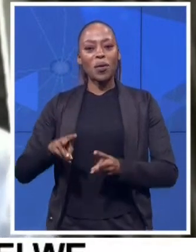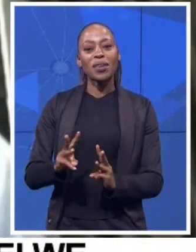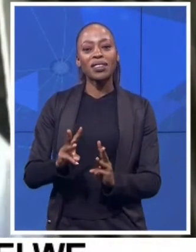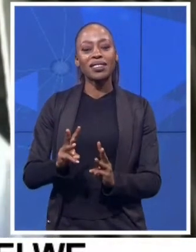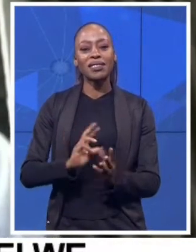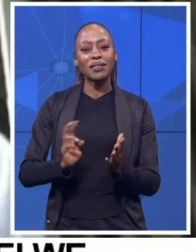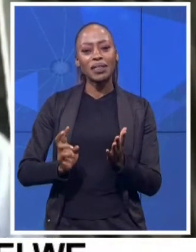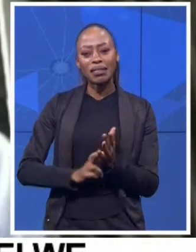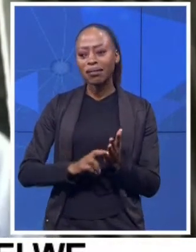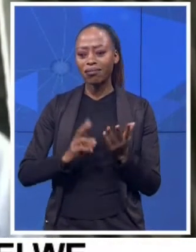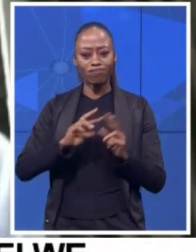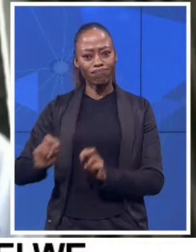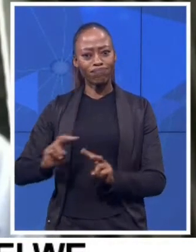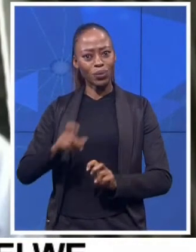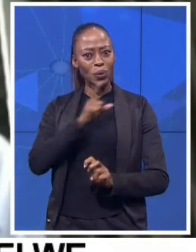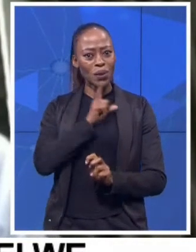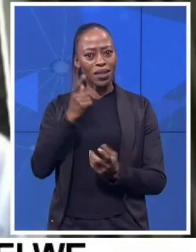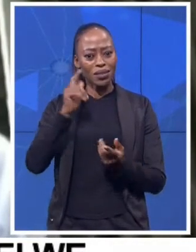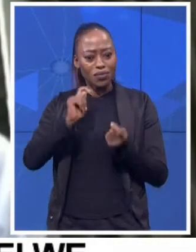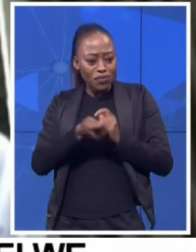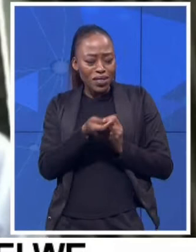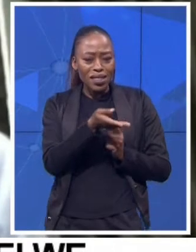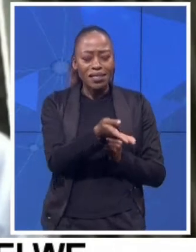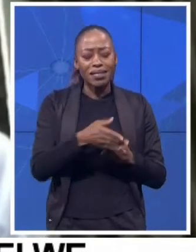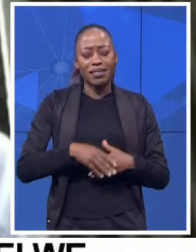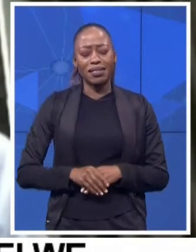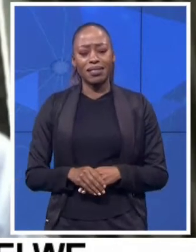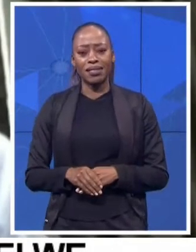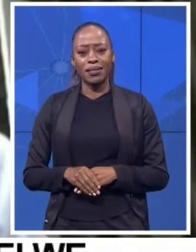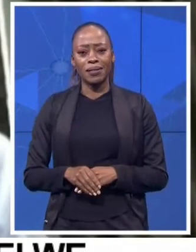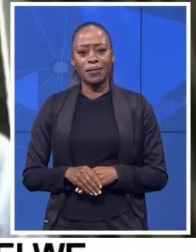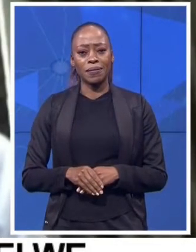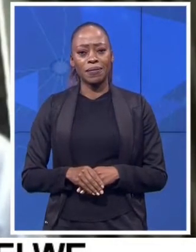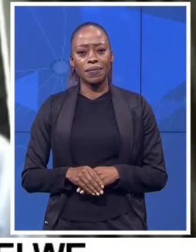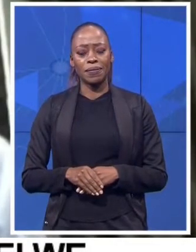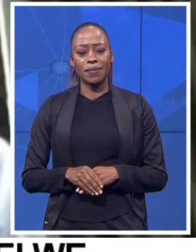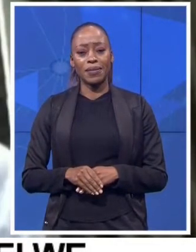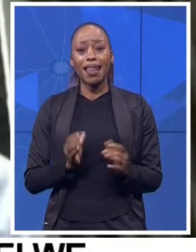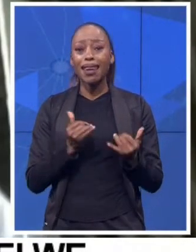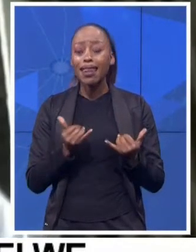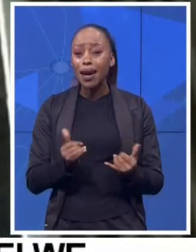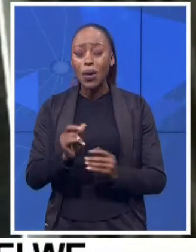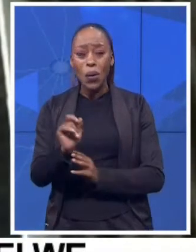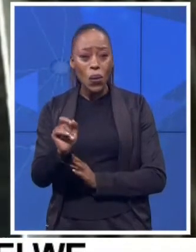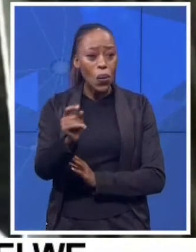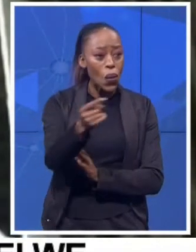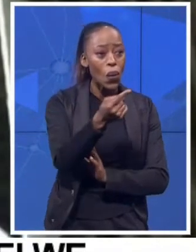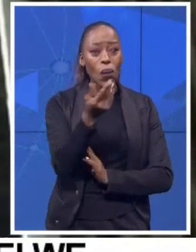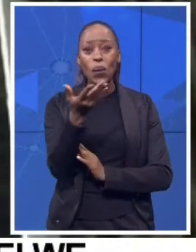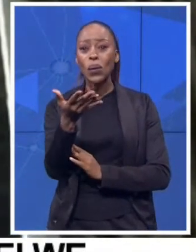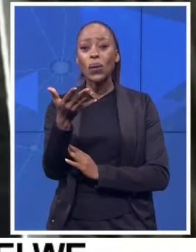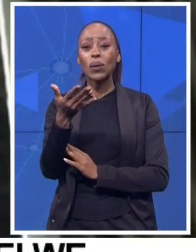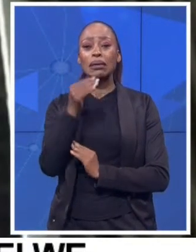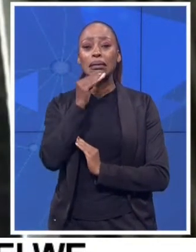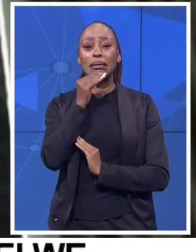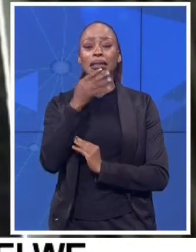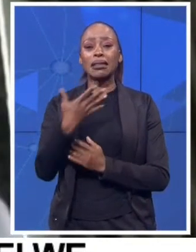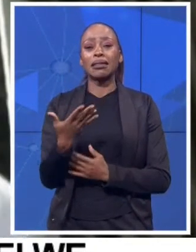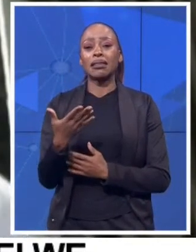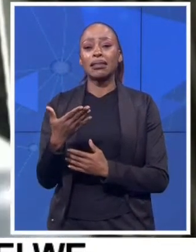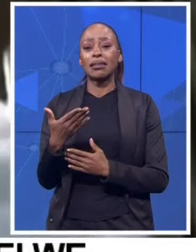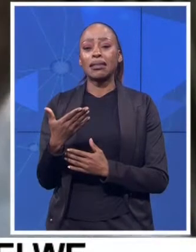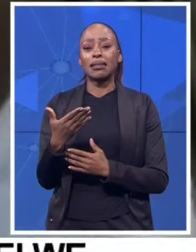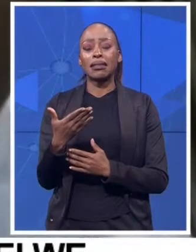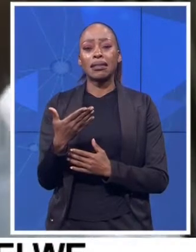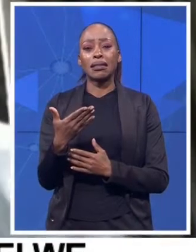resolution mechanism. At this point in time, everyone seems to be taking care of what